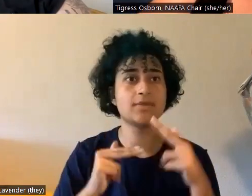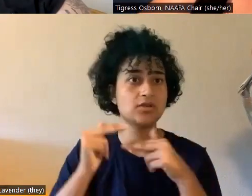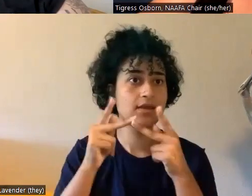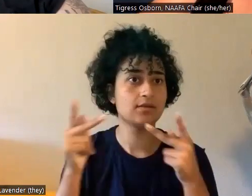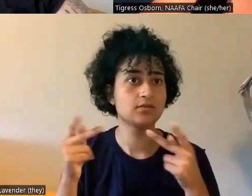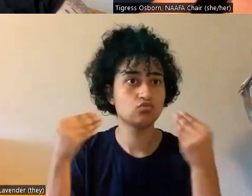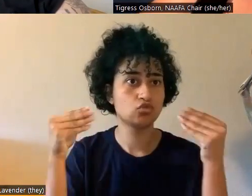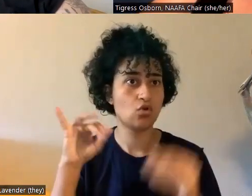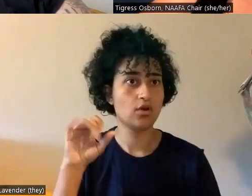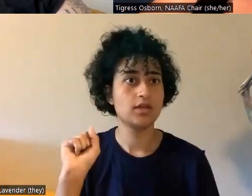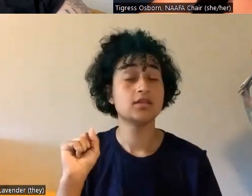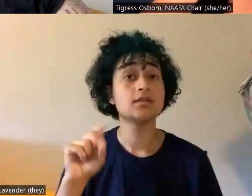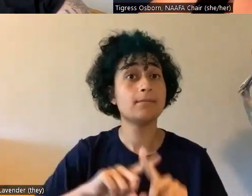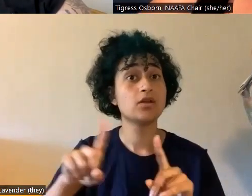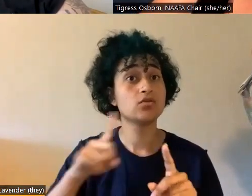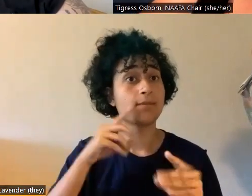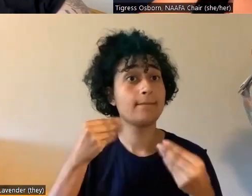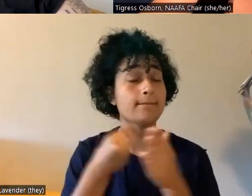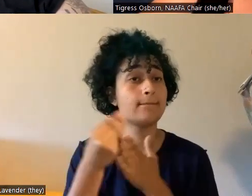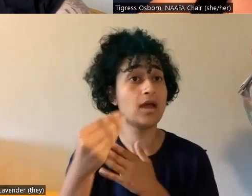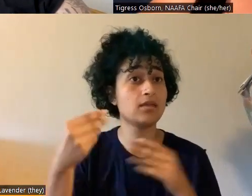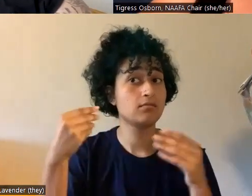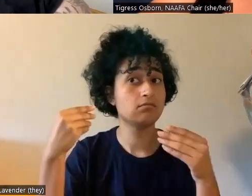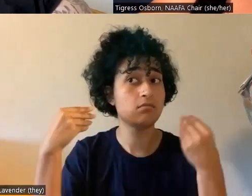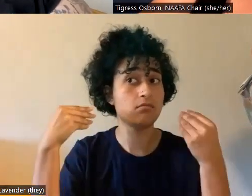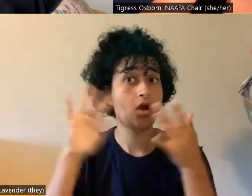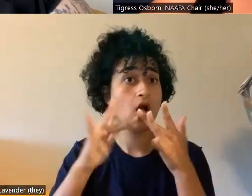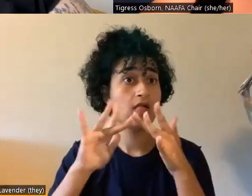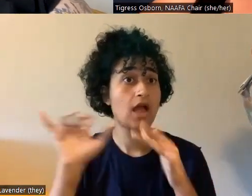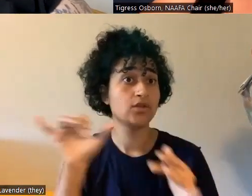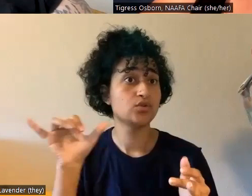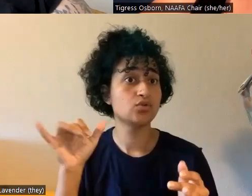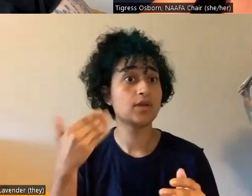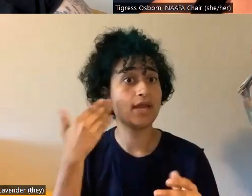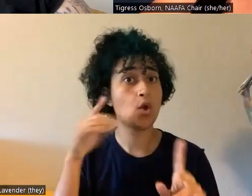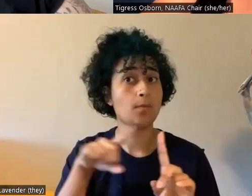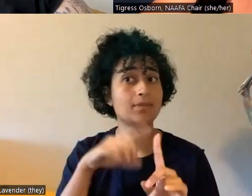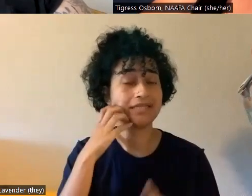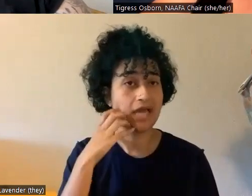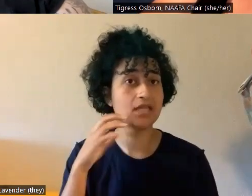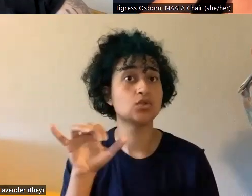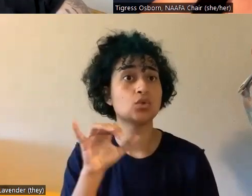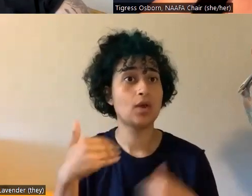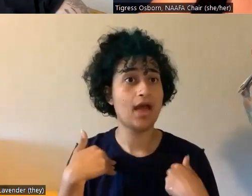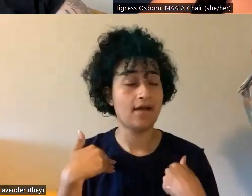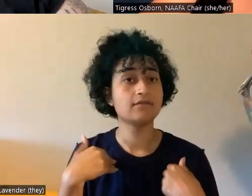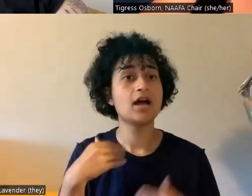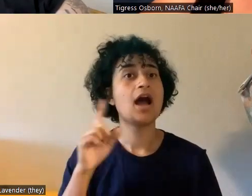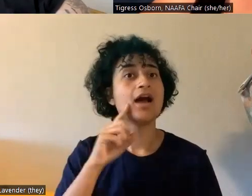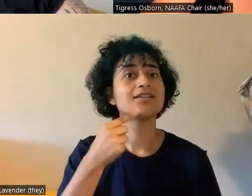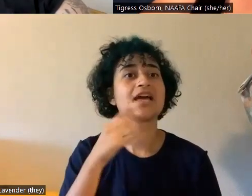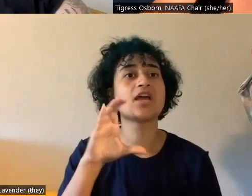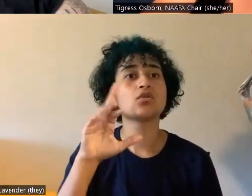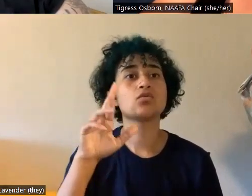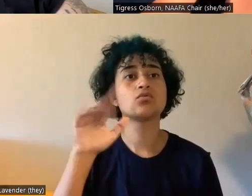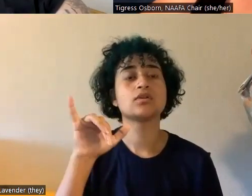to order online and there are actually quite a few plus size reviews online. Um, I'll give a shout out to Crystal Bougon who runs the, um, runs the